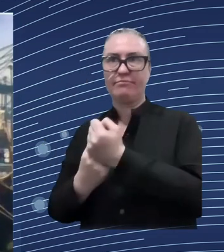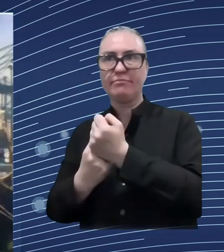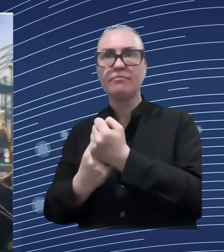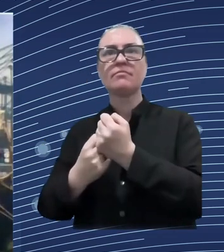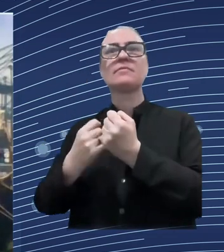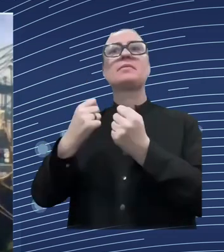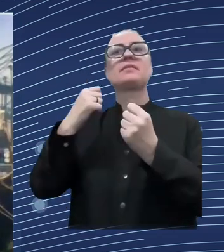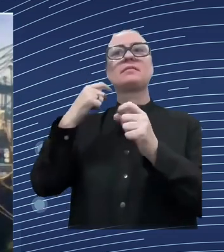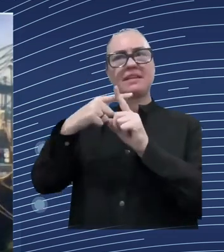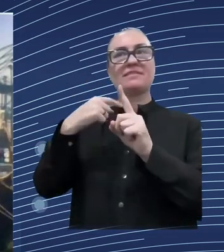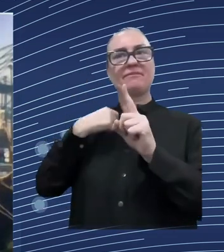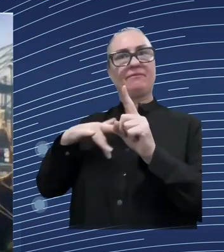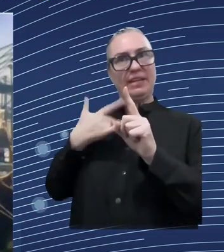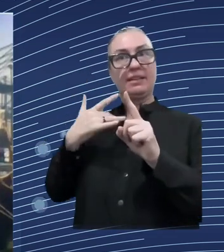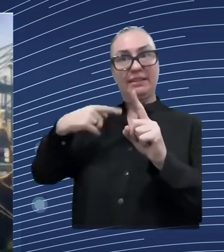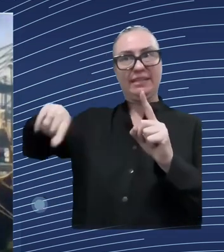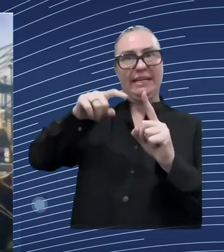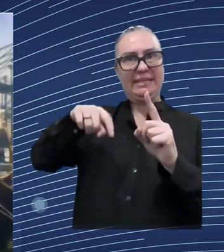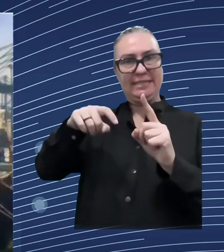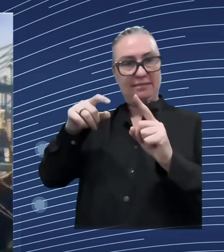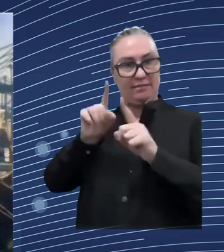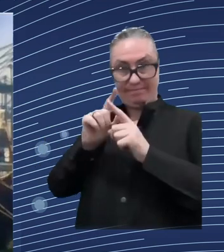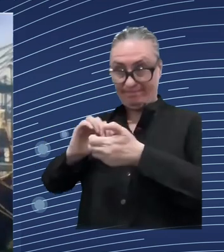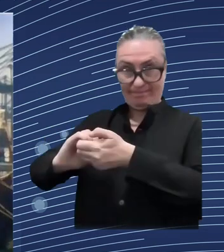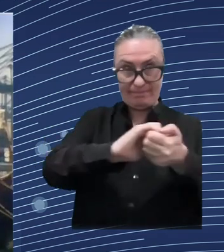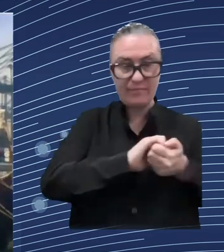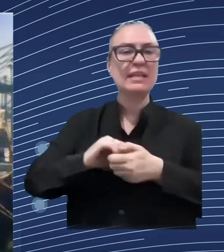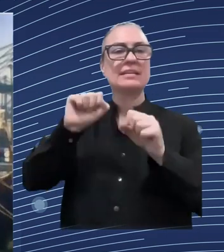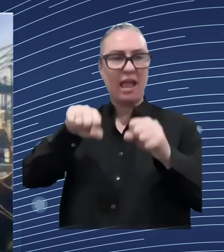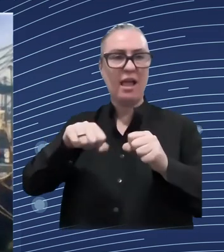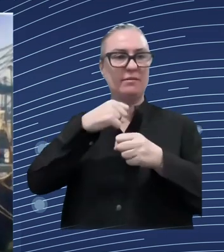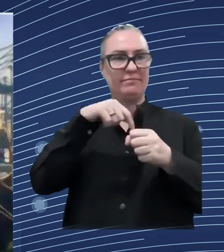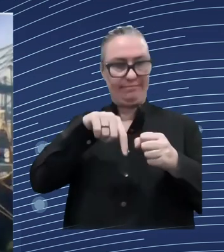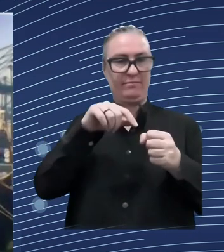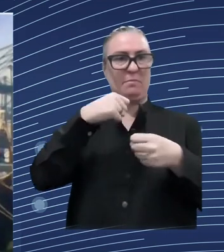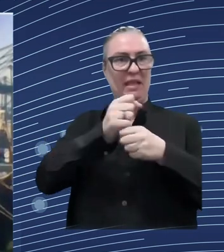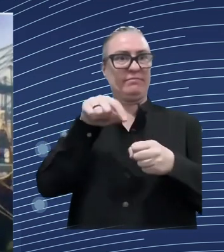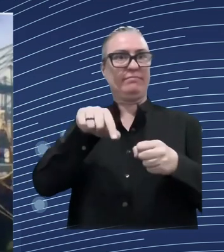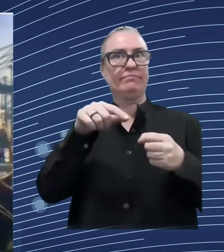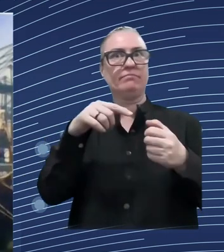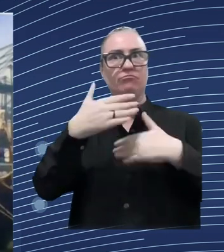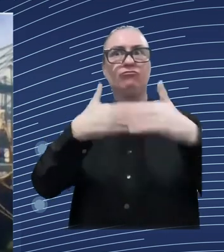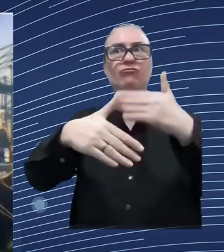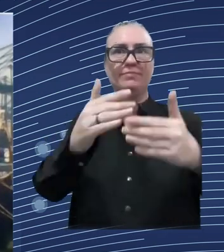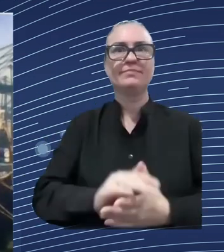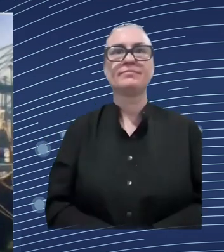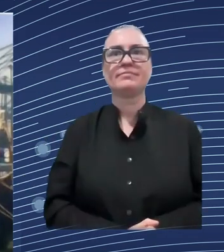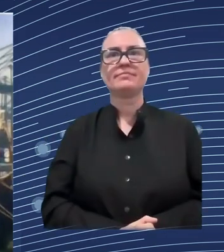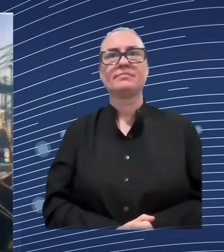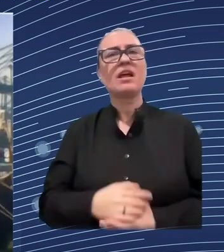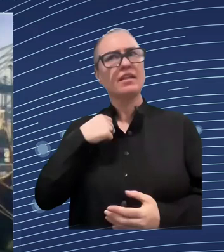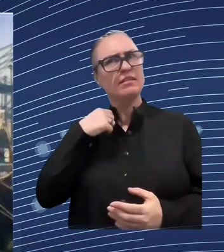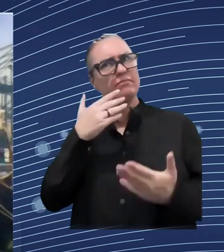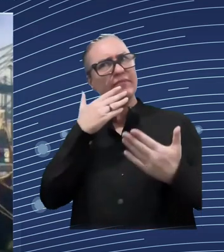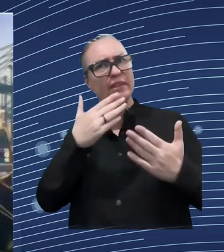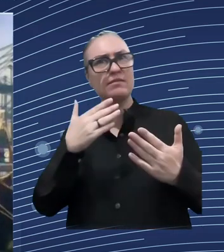number of policy tools um we have talked a lot about digitalization but in a way we haven't yet so much looked at digital tools and andre here i would like to come